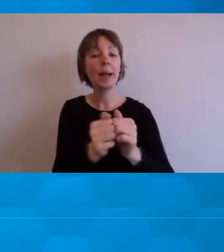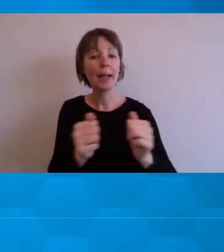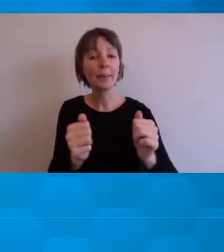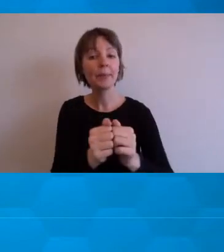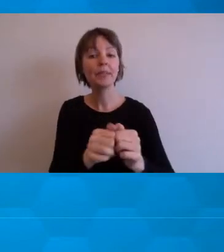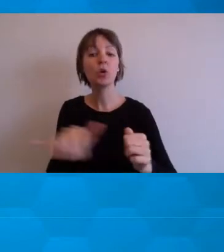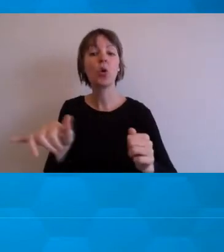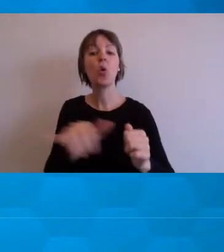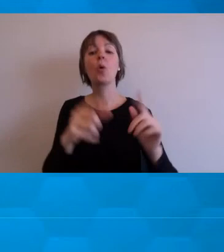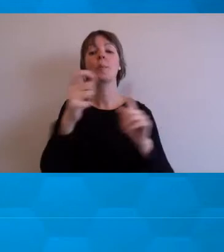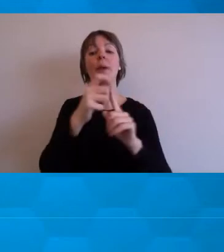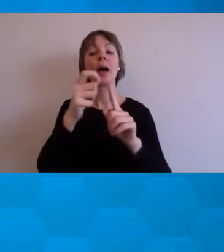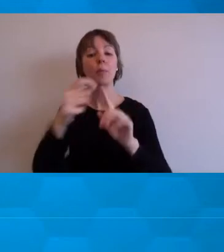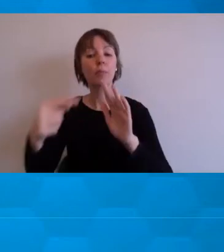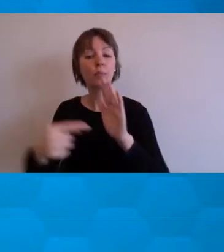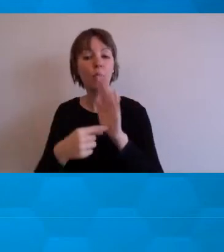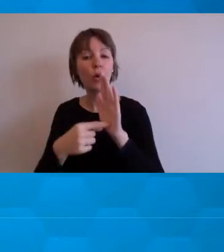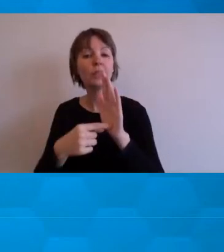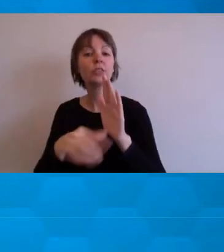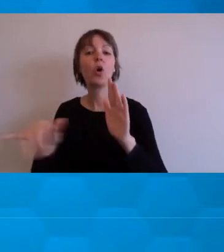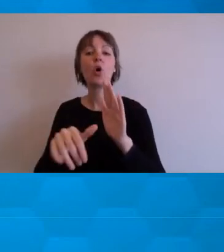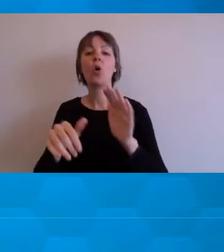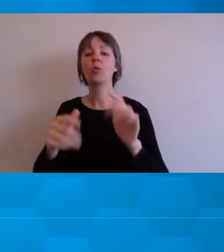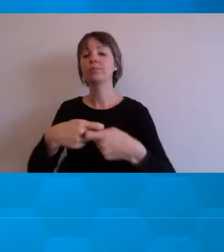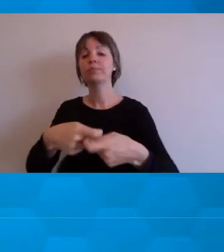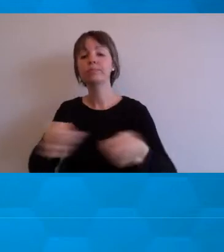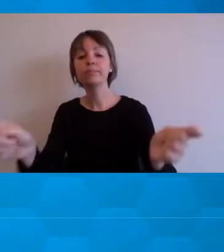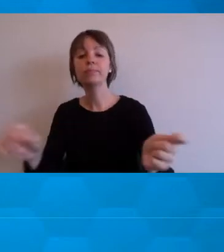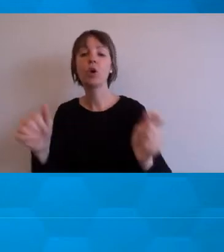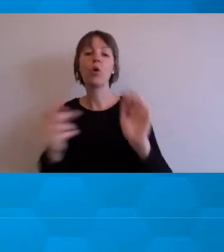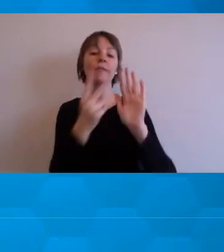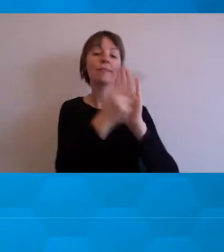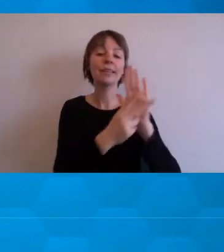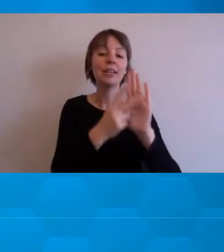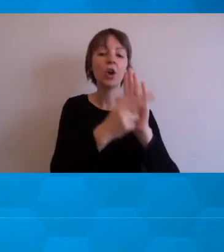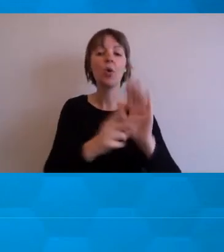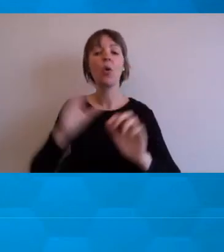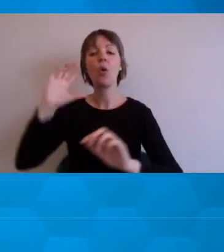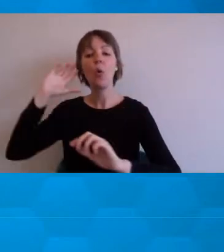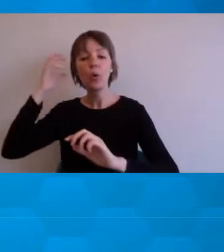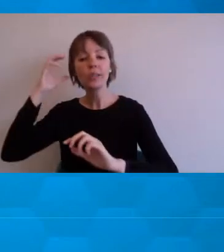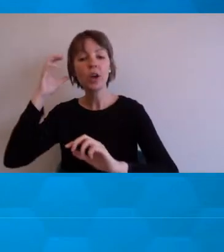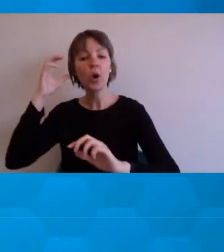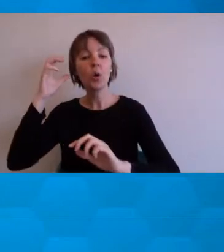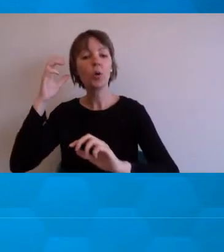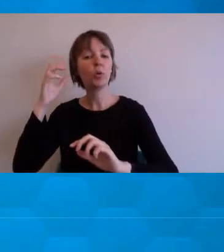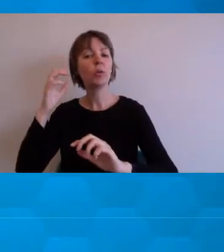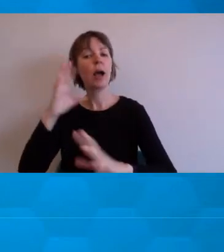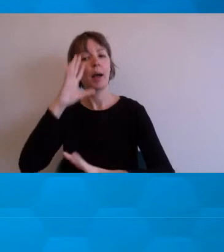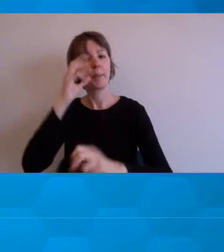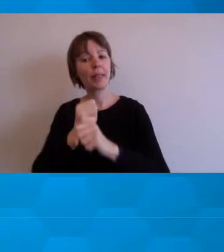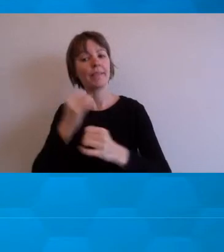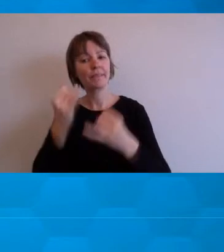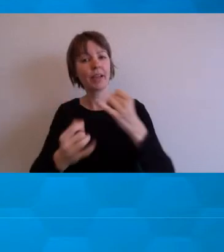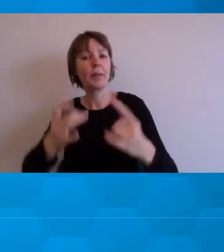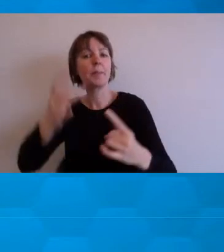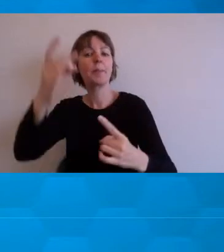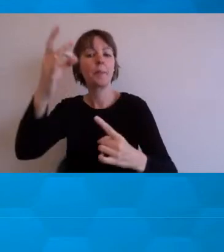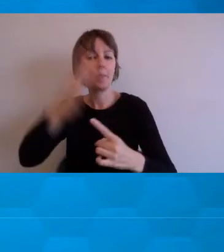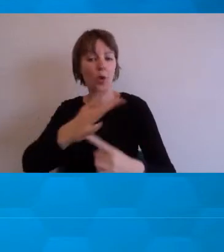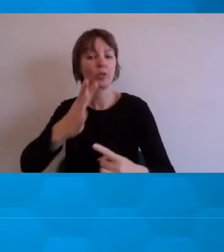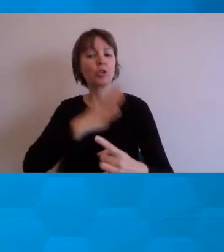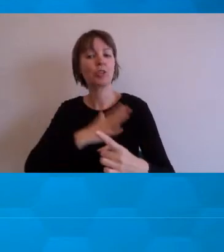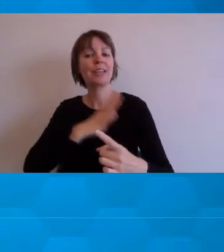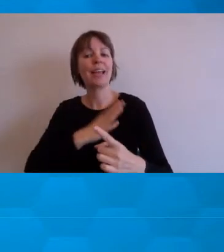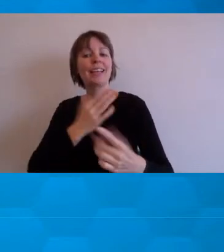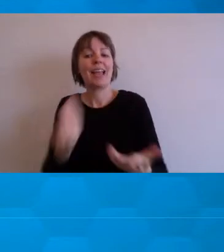PowerPoints, whether it's through things like videos and audios. I think it's really important that there is something additional to